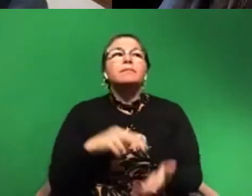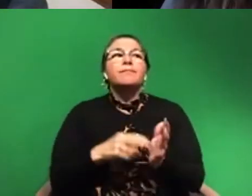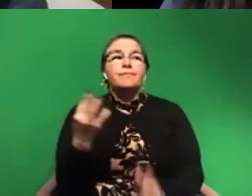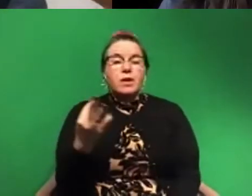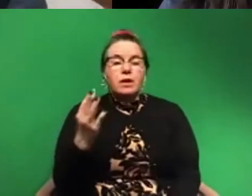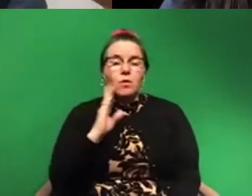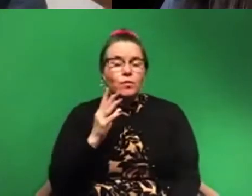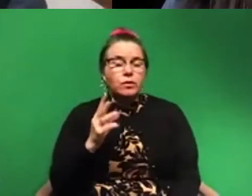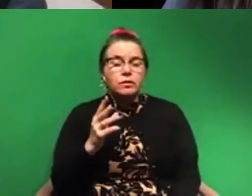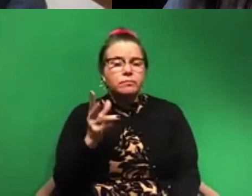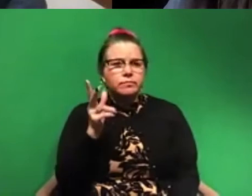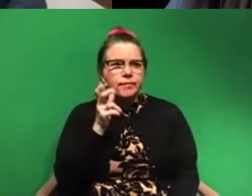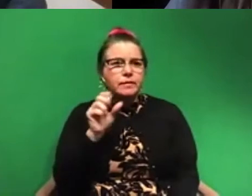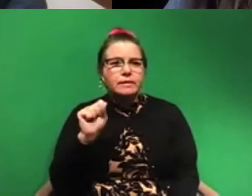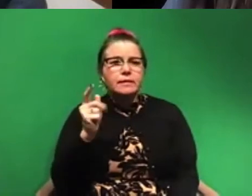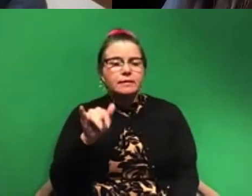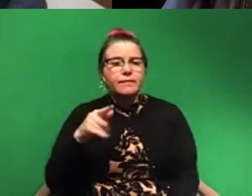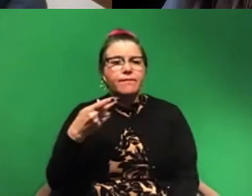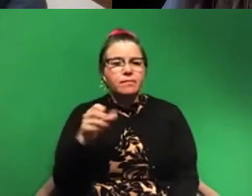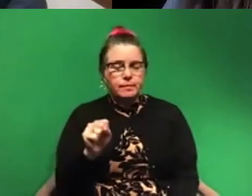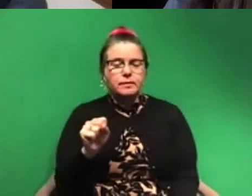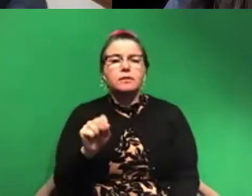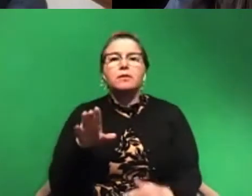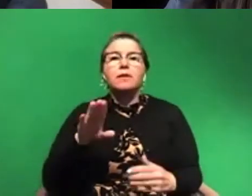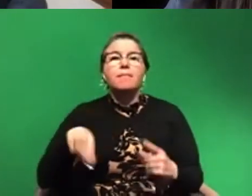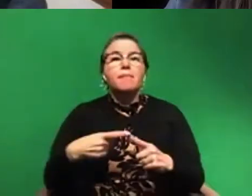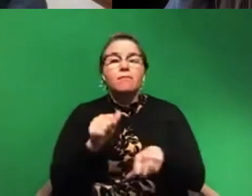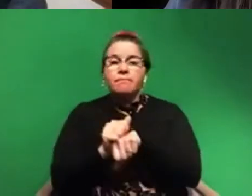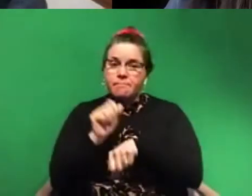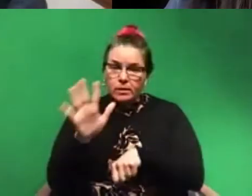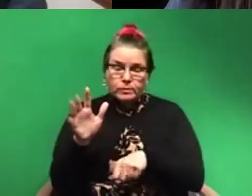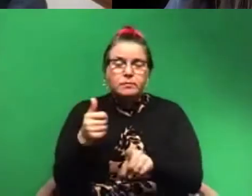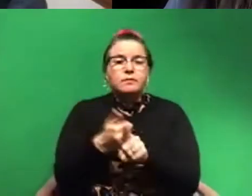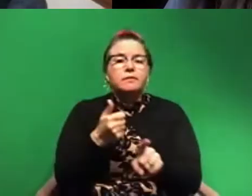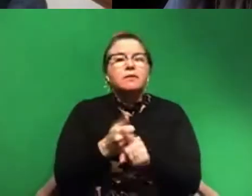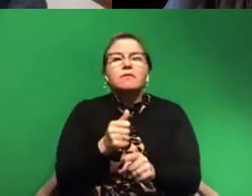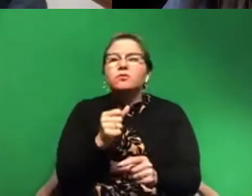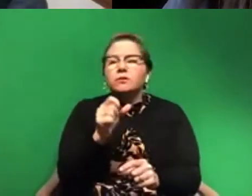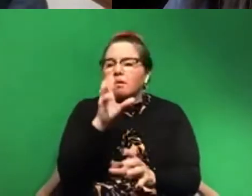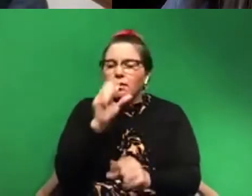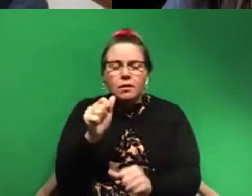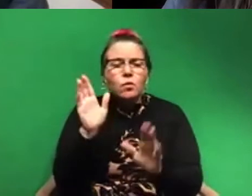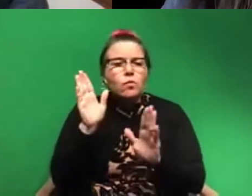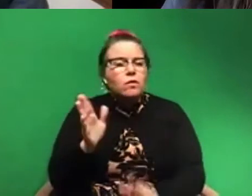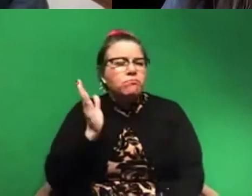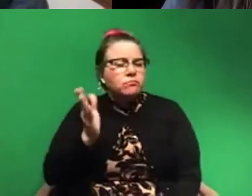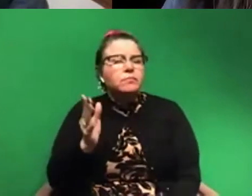Phillips all about mountains. She is super engaging and wonderful. And so that's happening at 1 p.m. Eastern. And so you